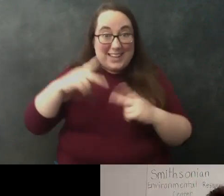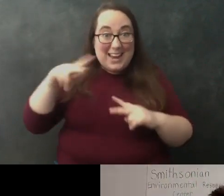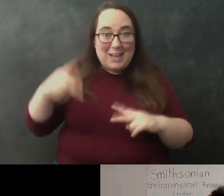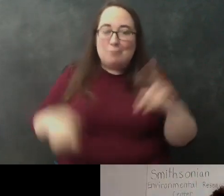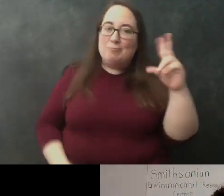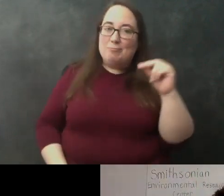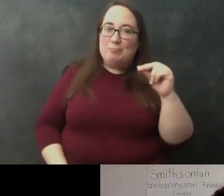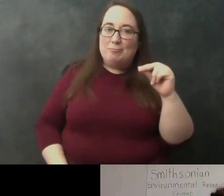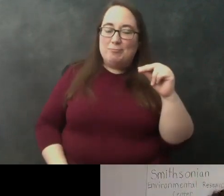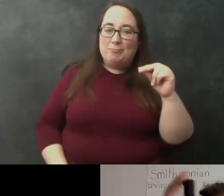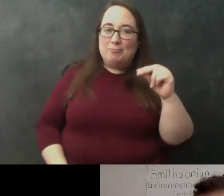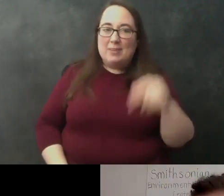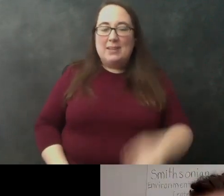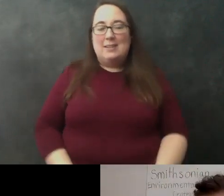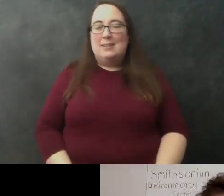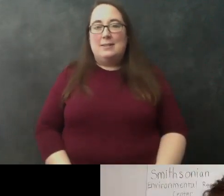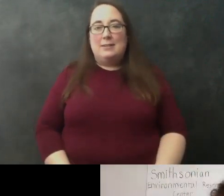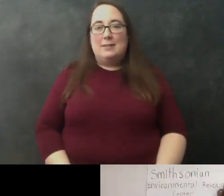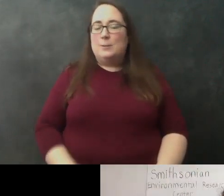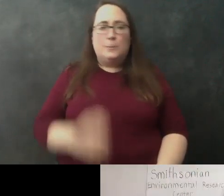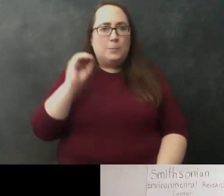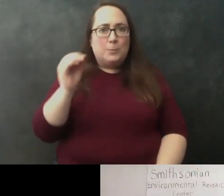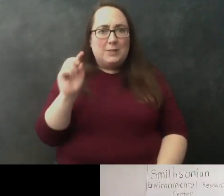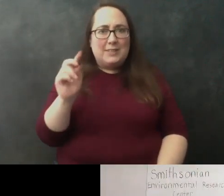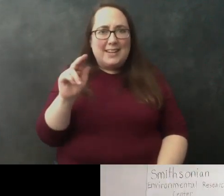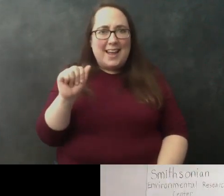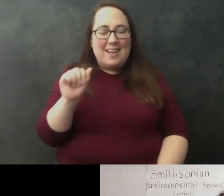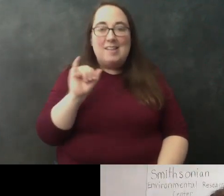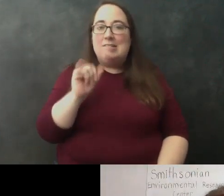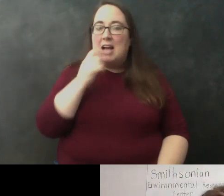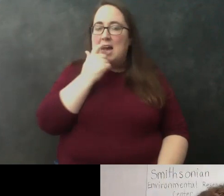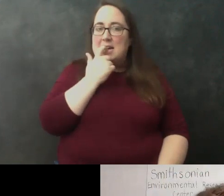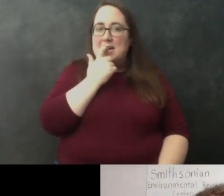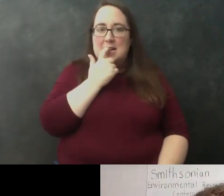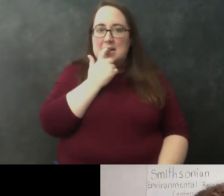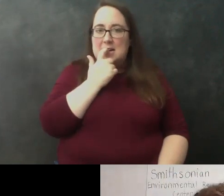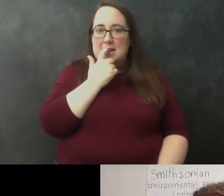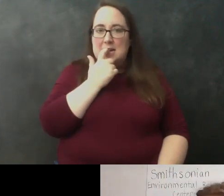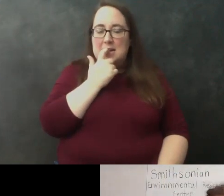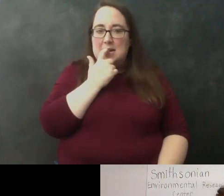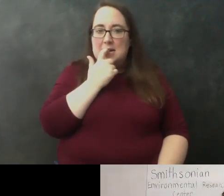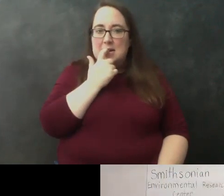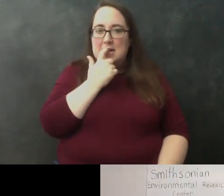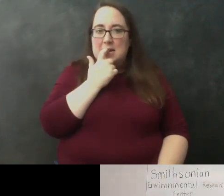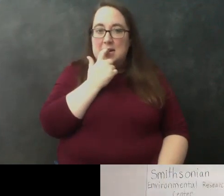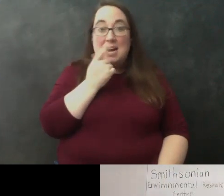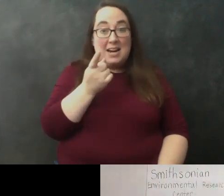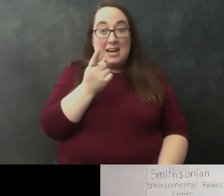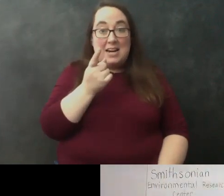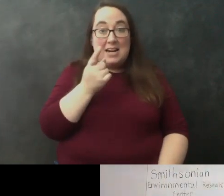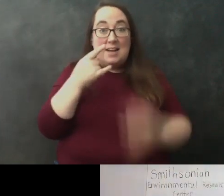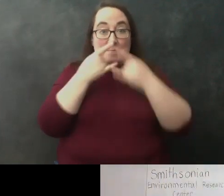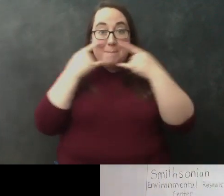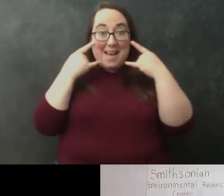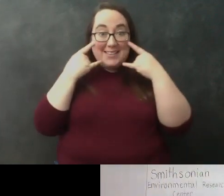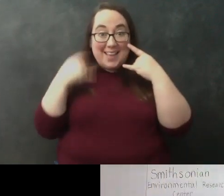okay no dna does um my face mask does